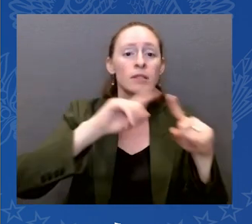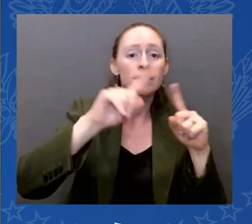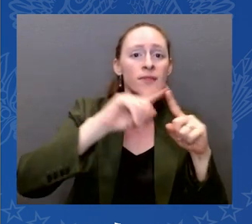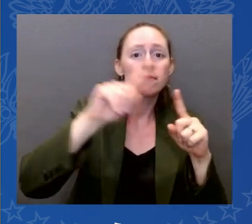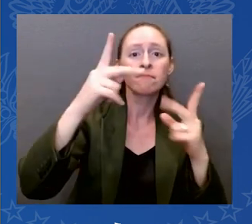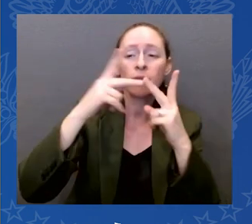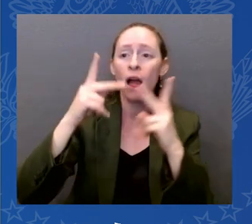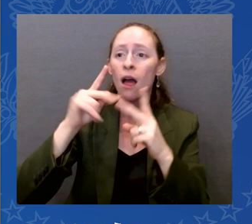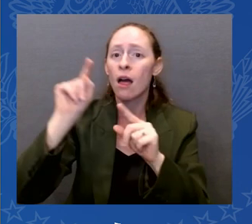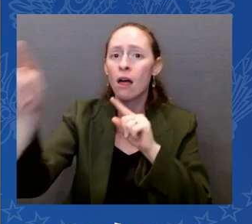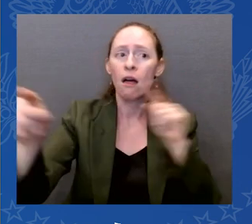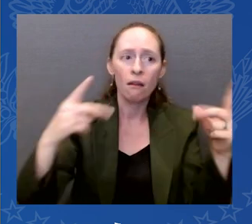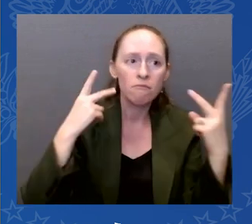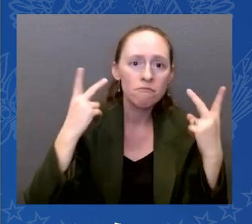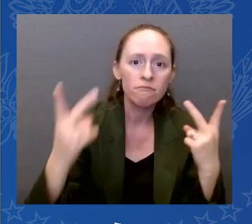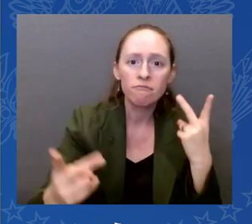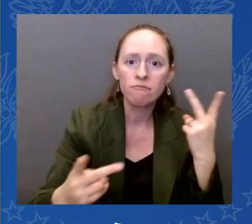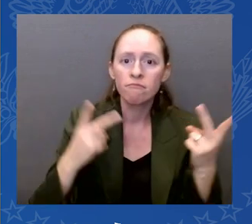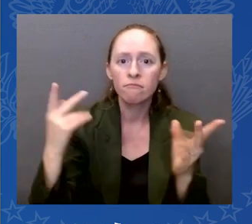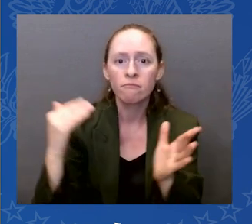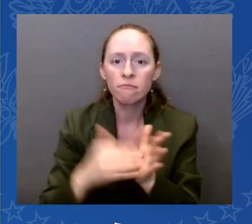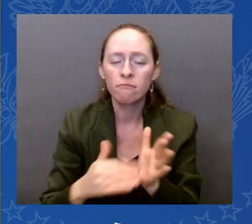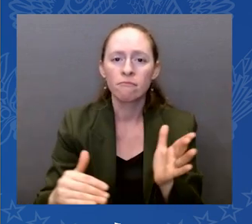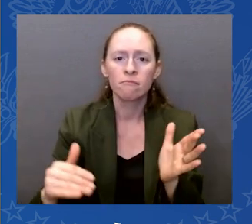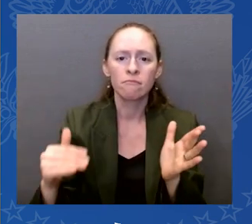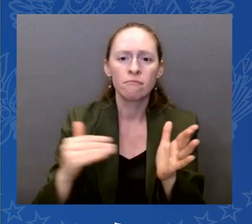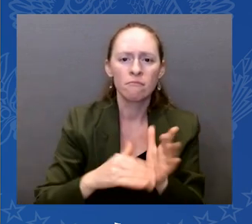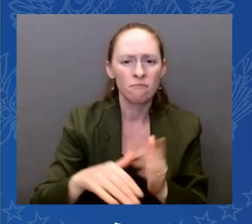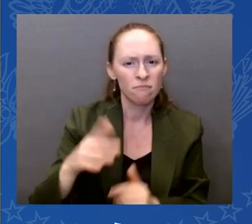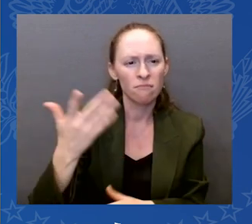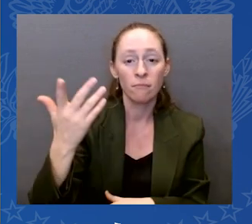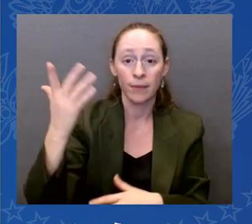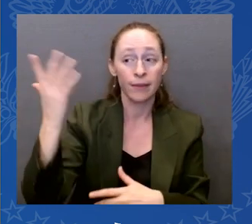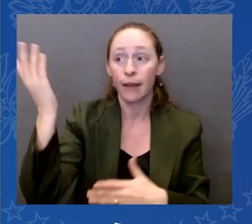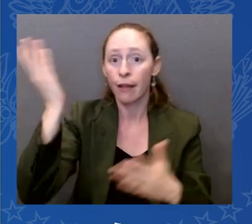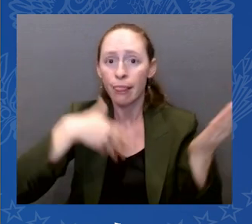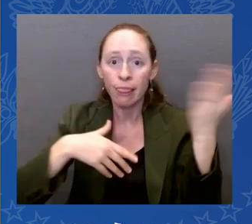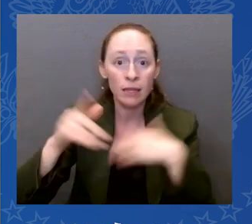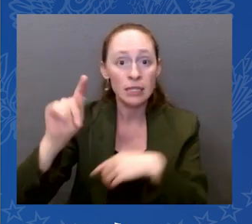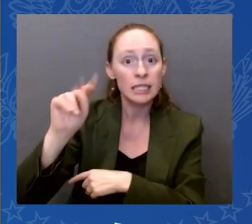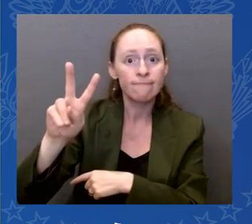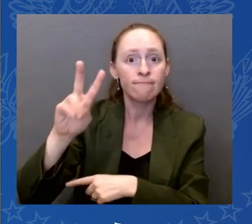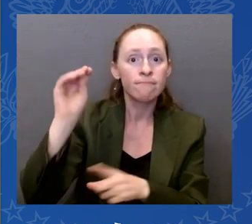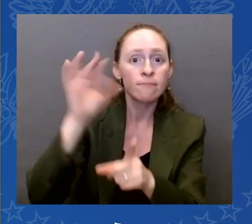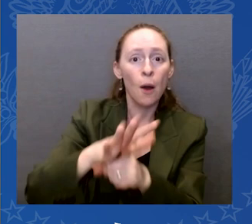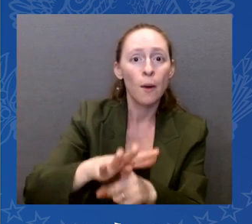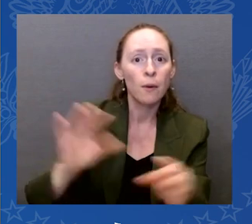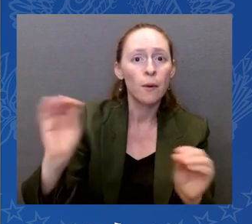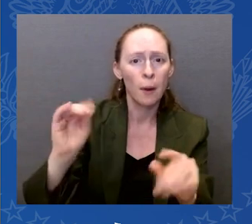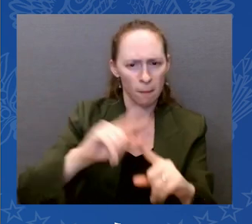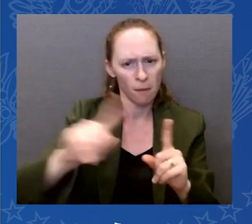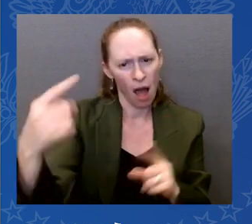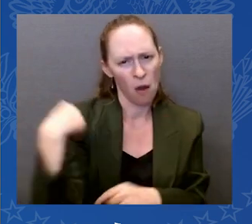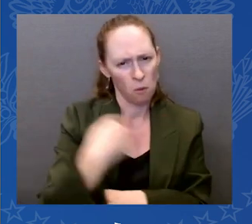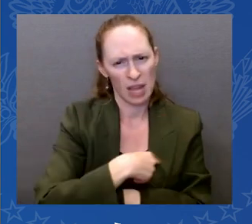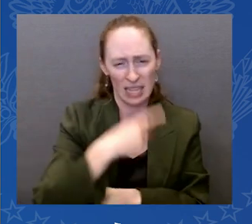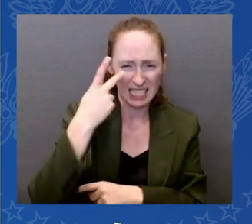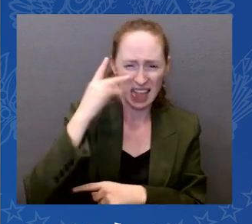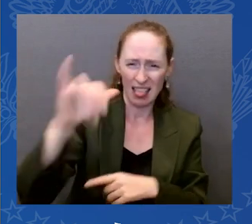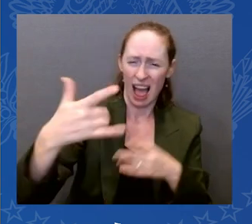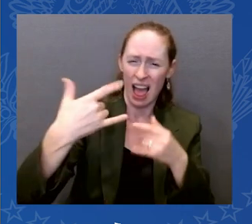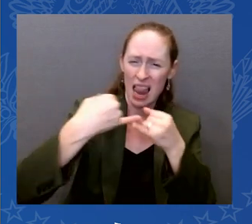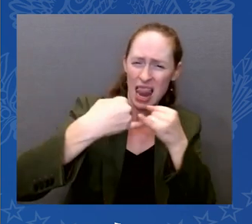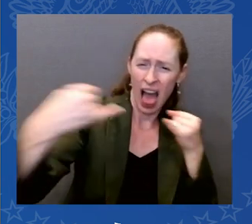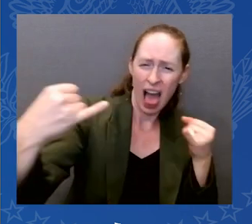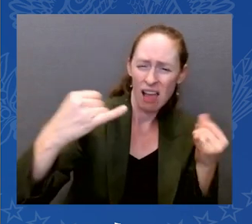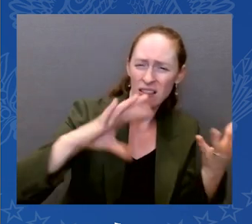line. Together, we passed and signed the first meaningful gun safety law in 30 years. And I want to make it